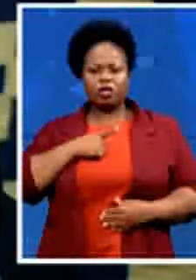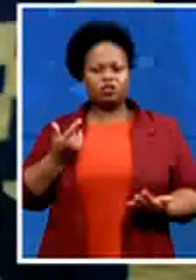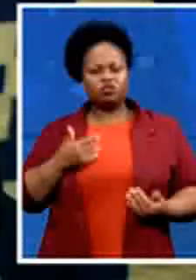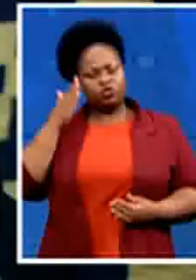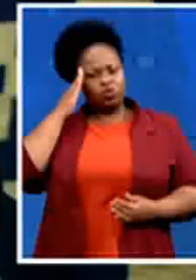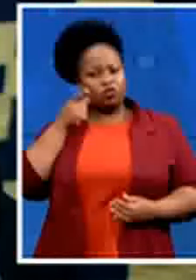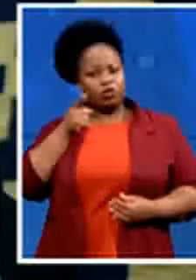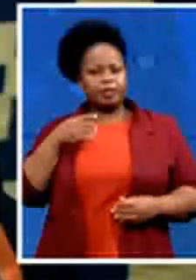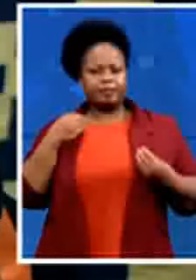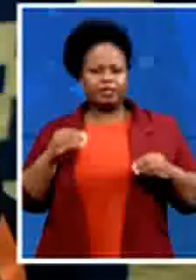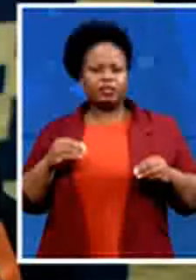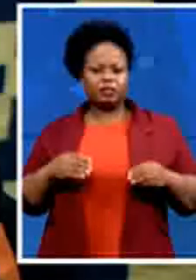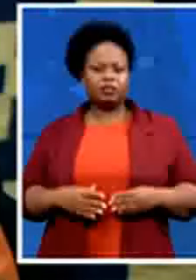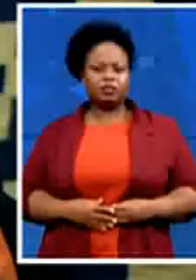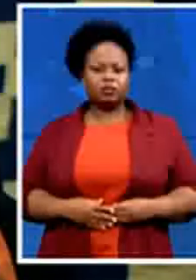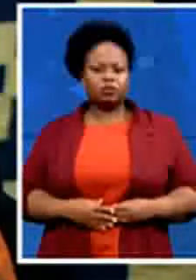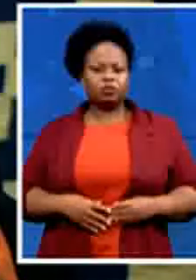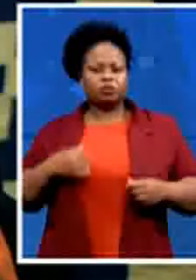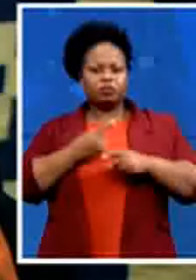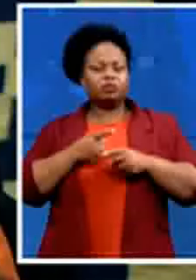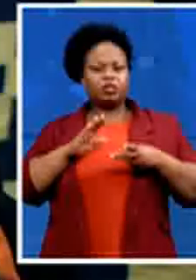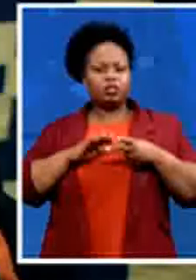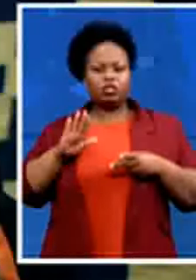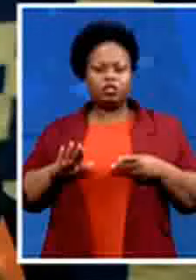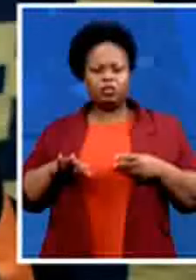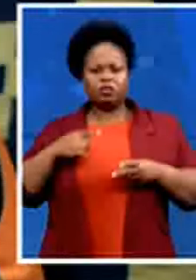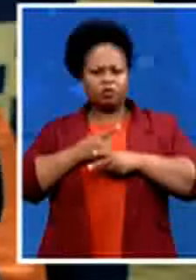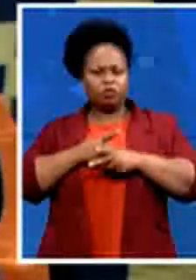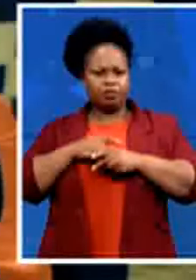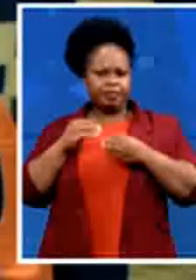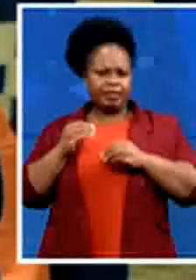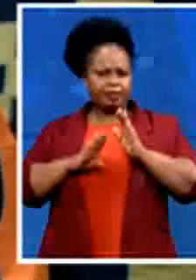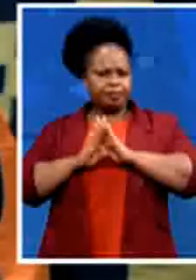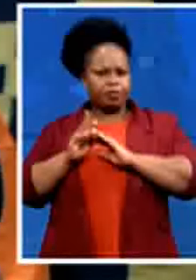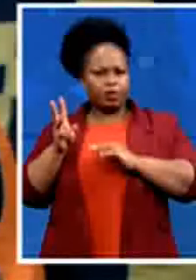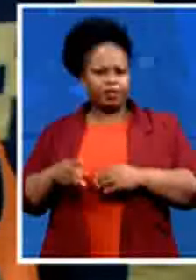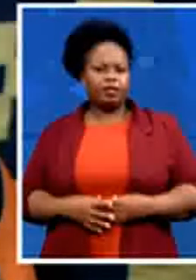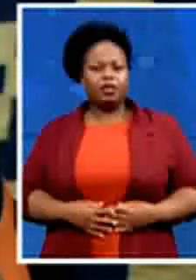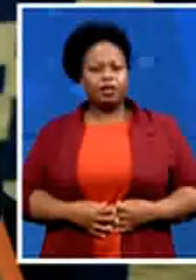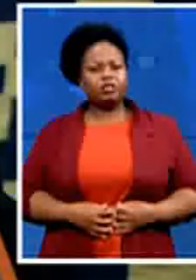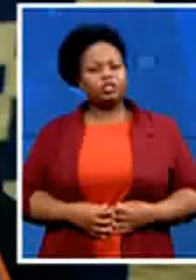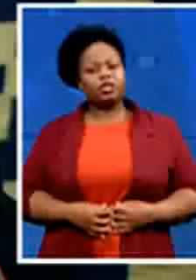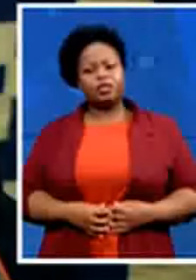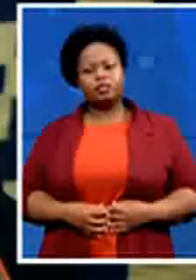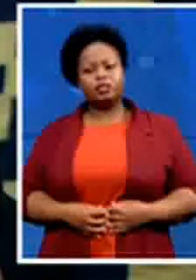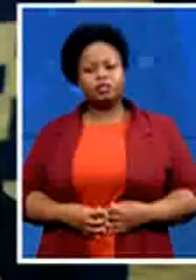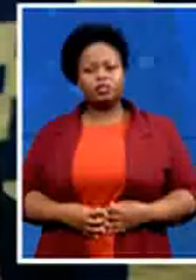back to finish the business event and the question about coalitions lastly